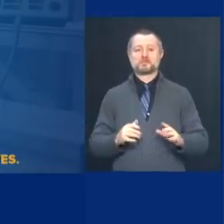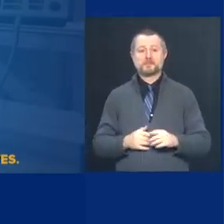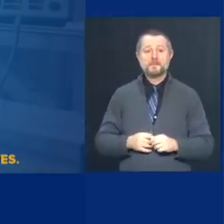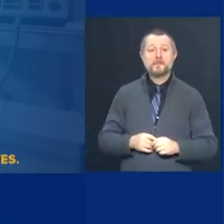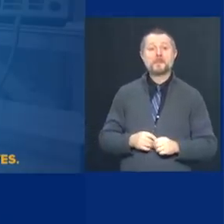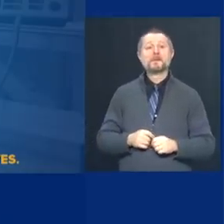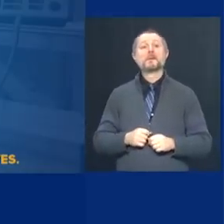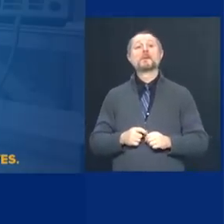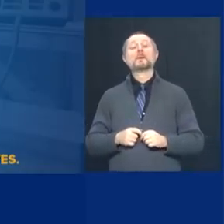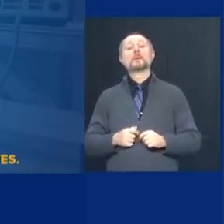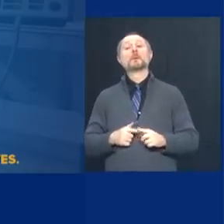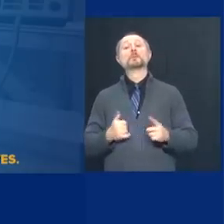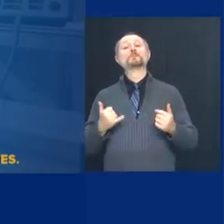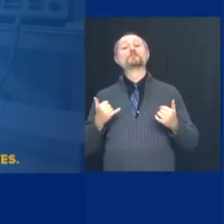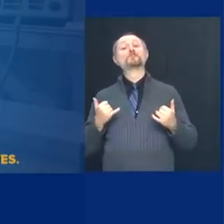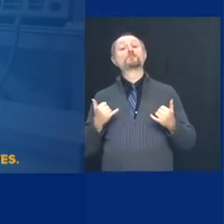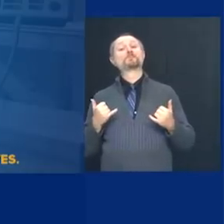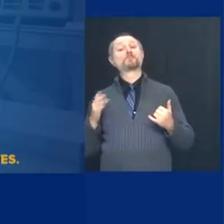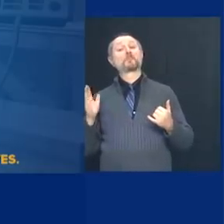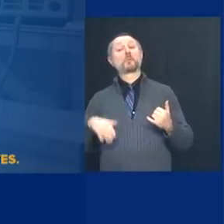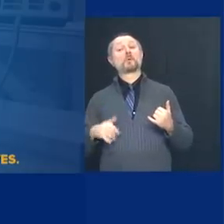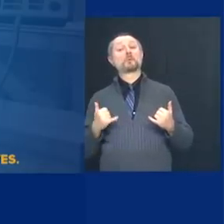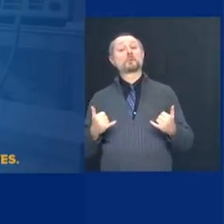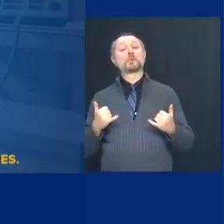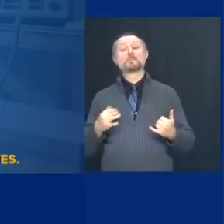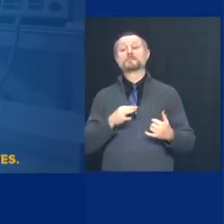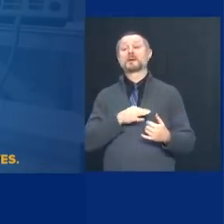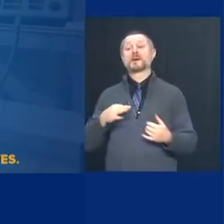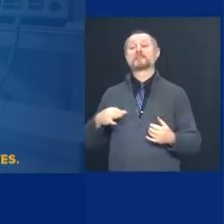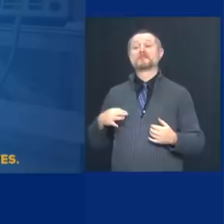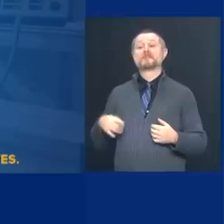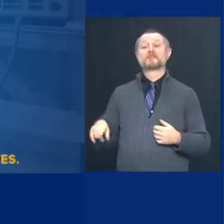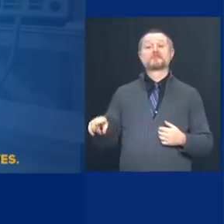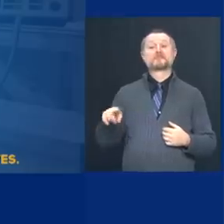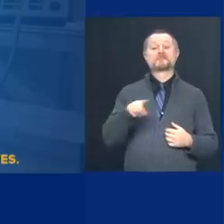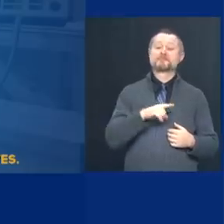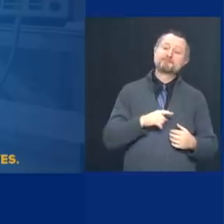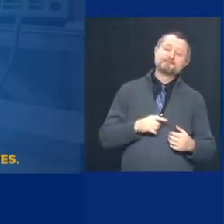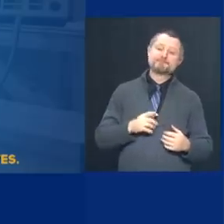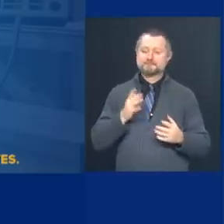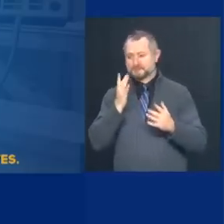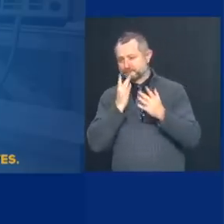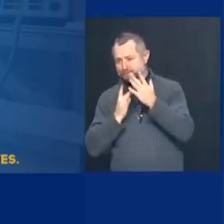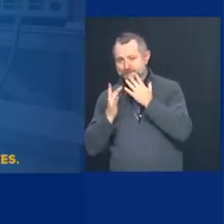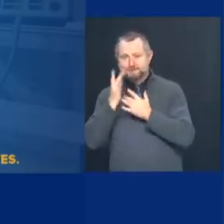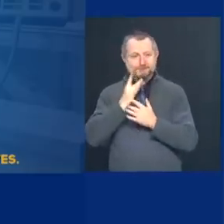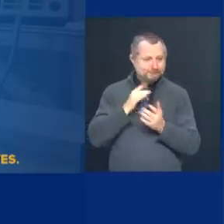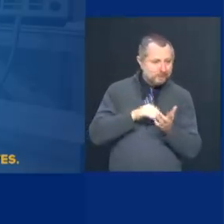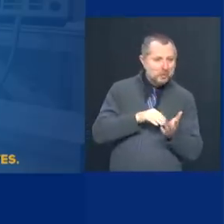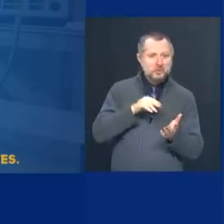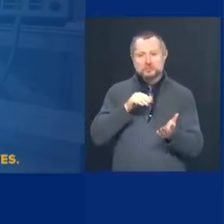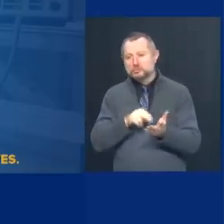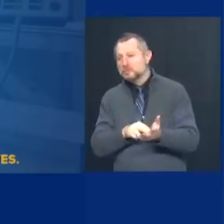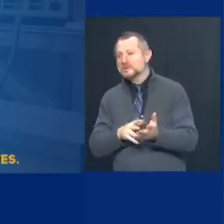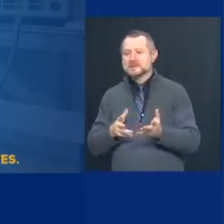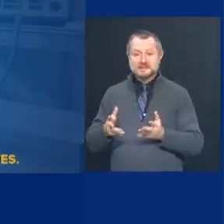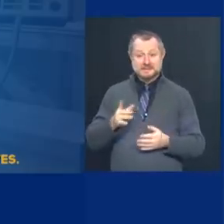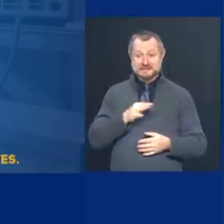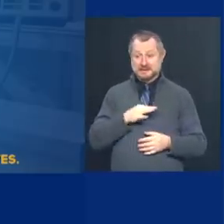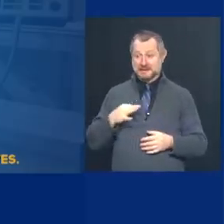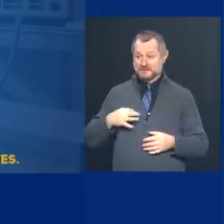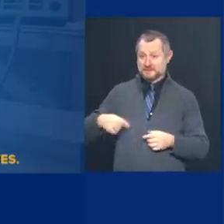We are aware of staff resources. The staff comes into this stressed,